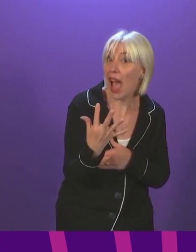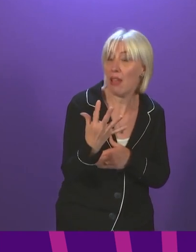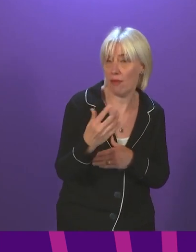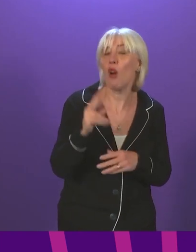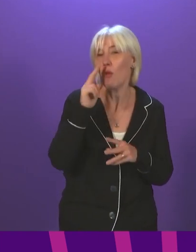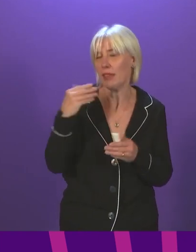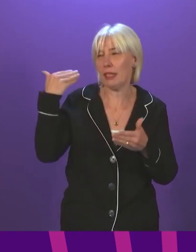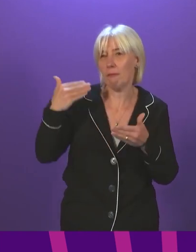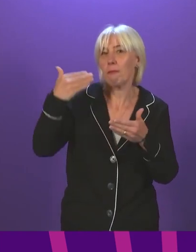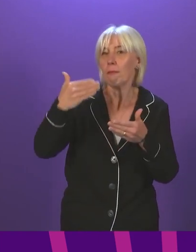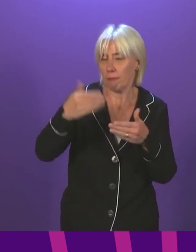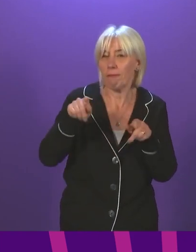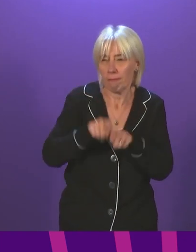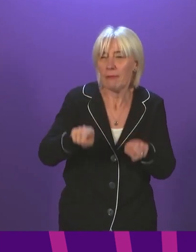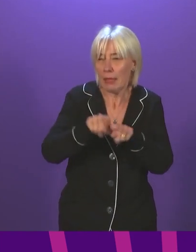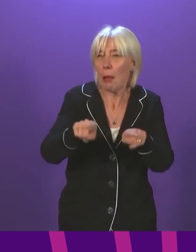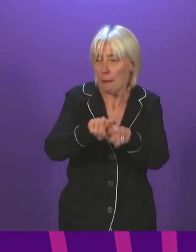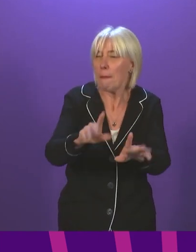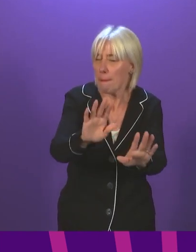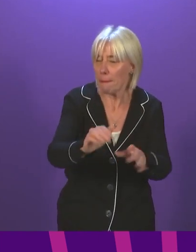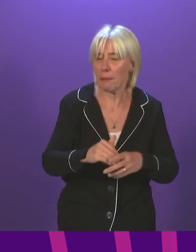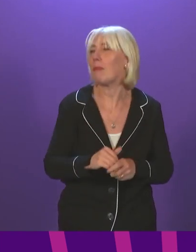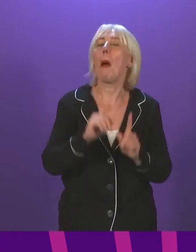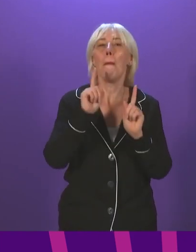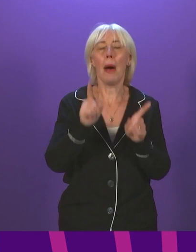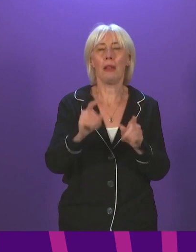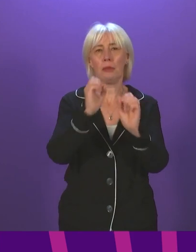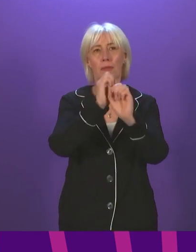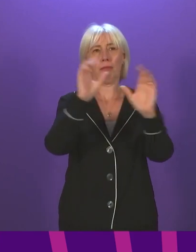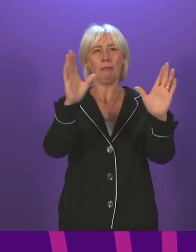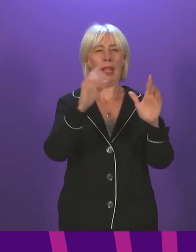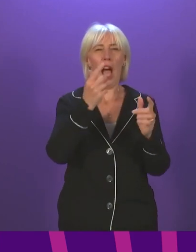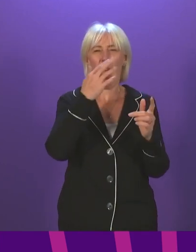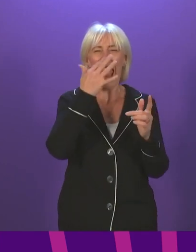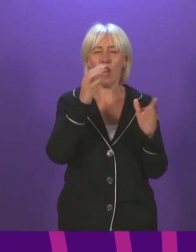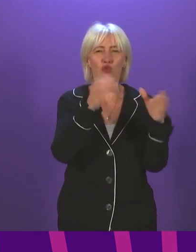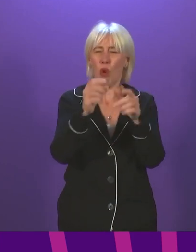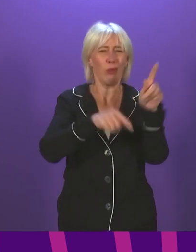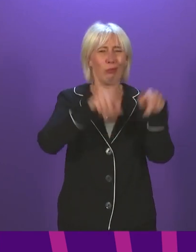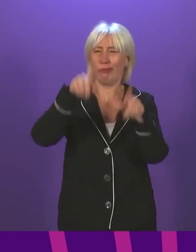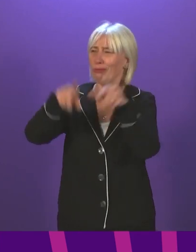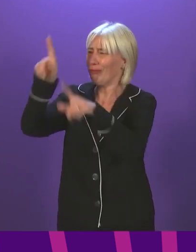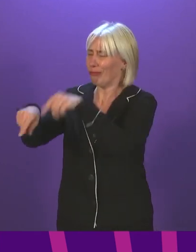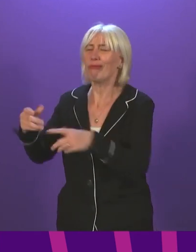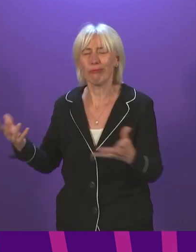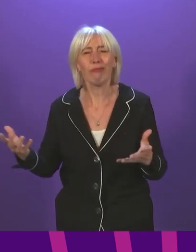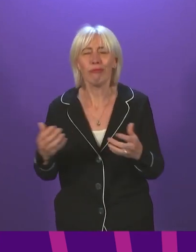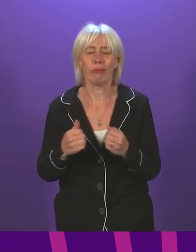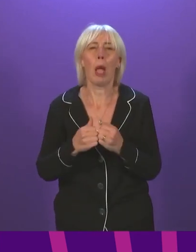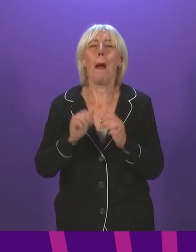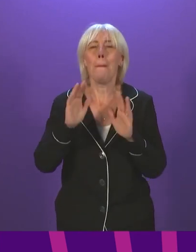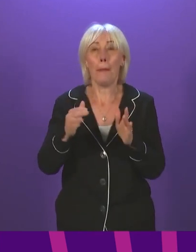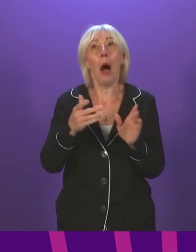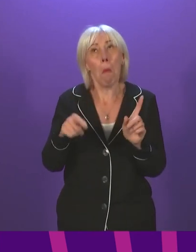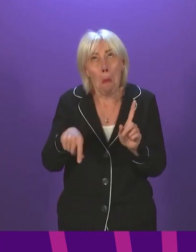the pattern we have seen throughout this latest wave. However, the picture varies across different age groups. That said, there are broadly